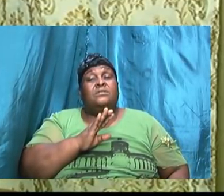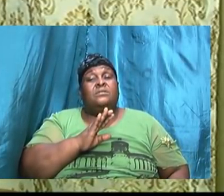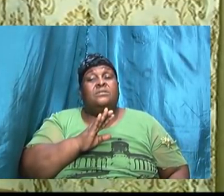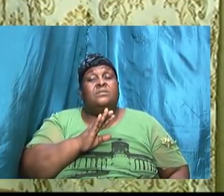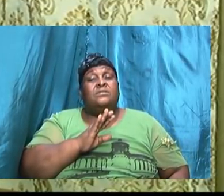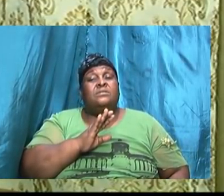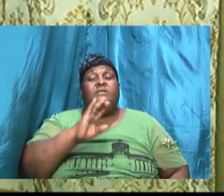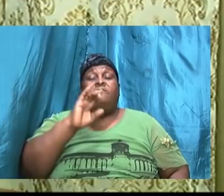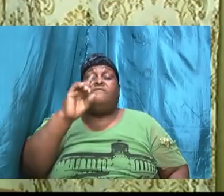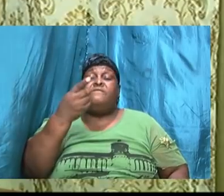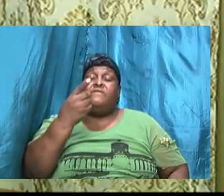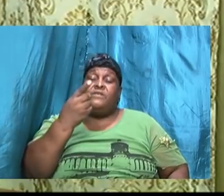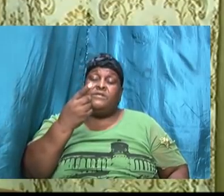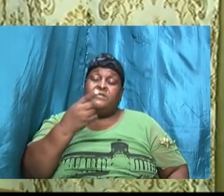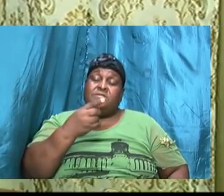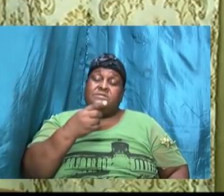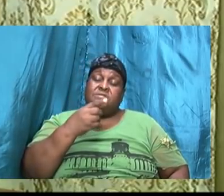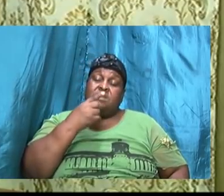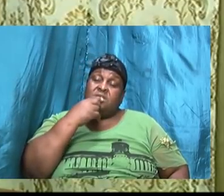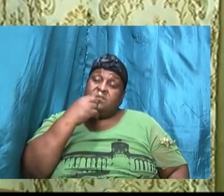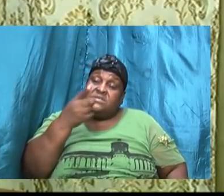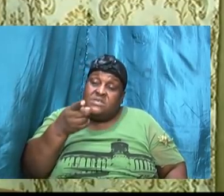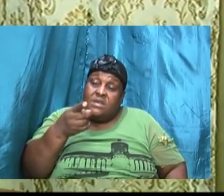the first point that we made here